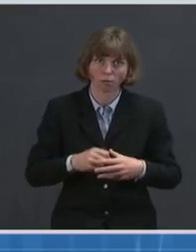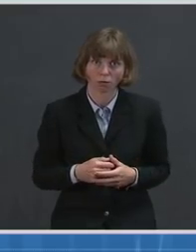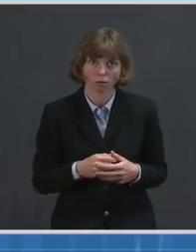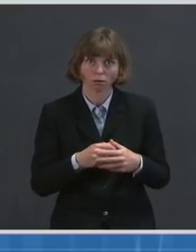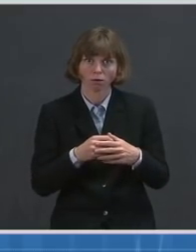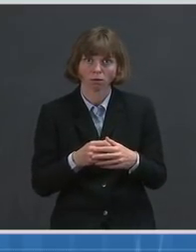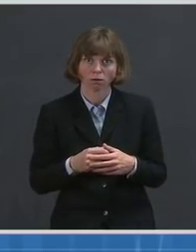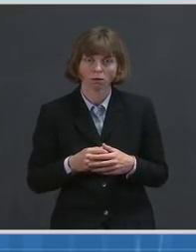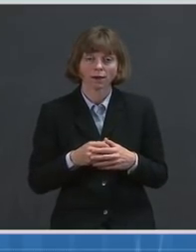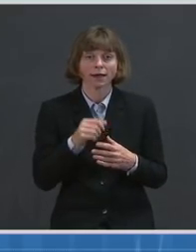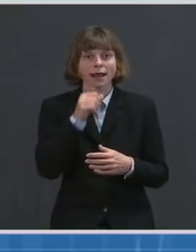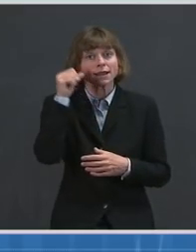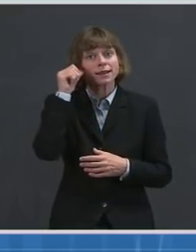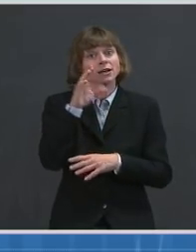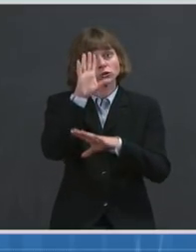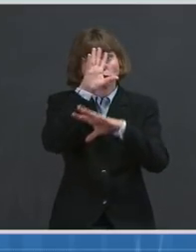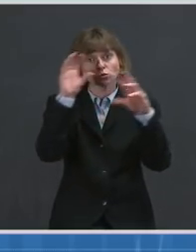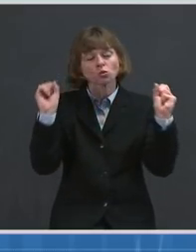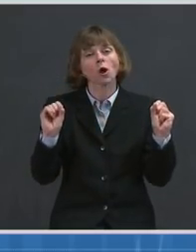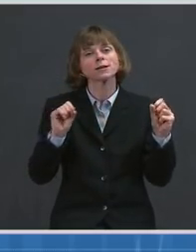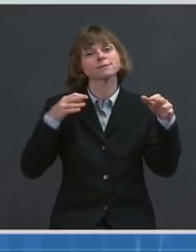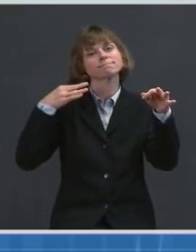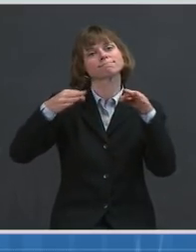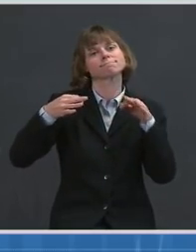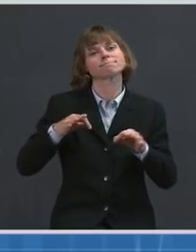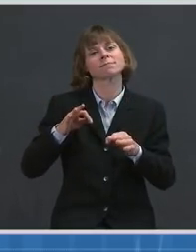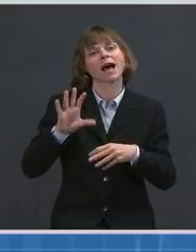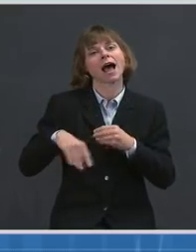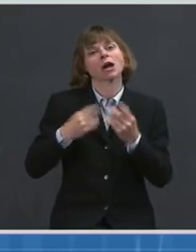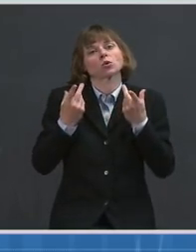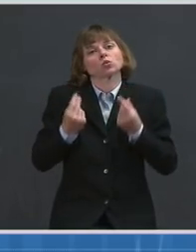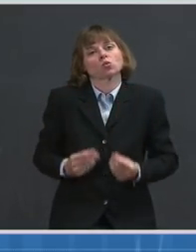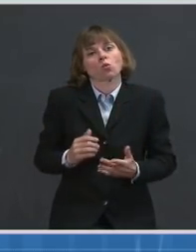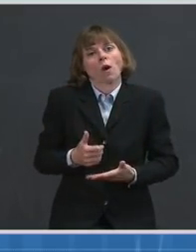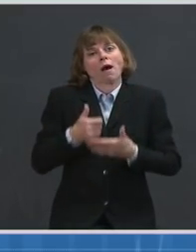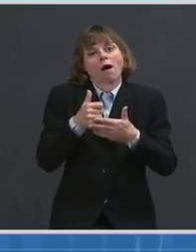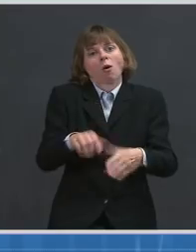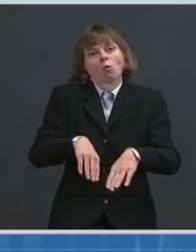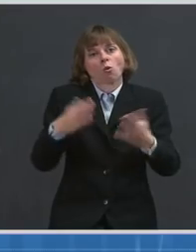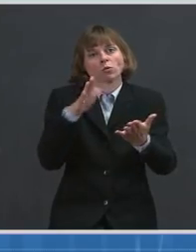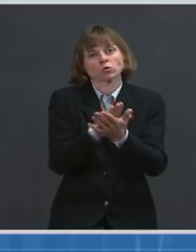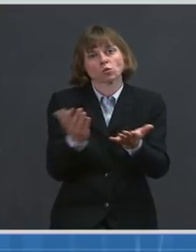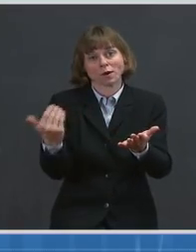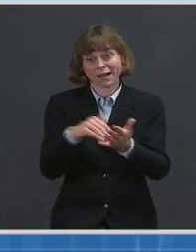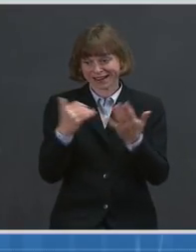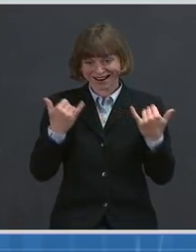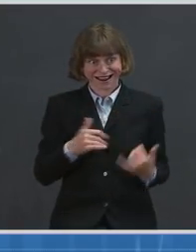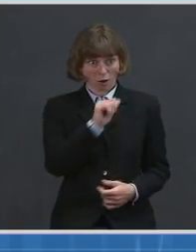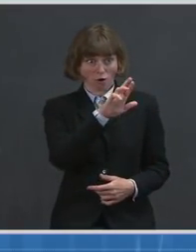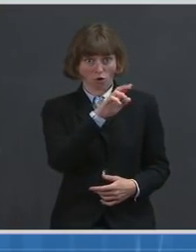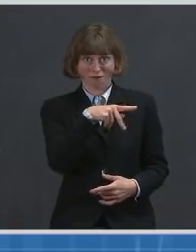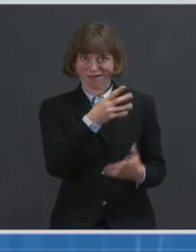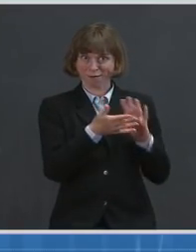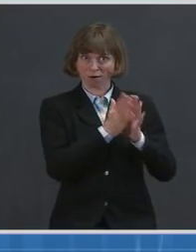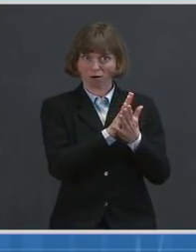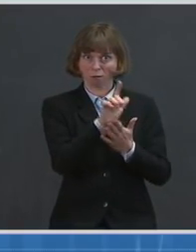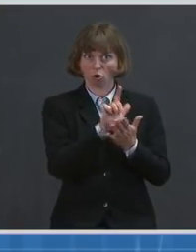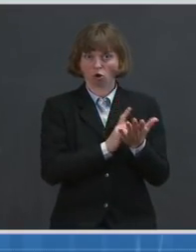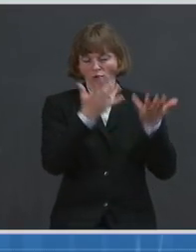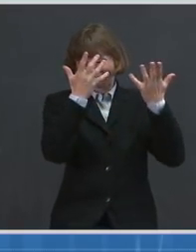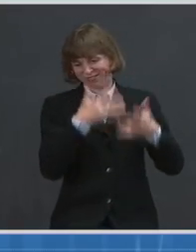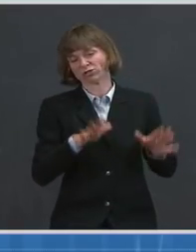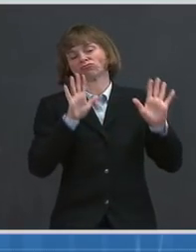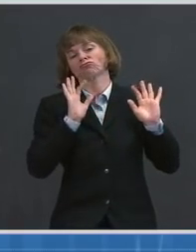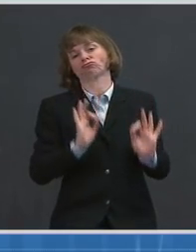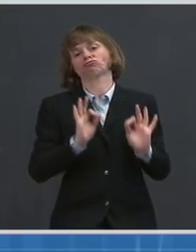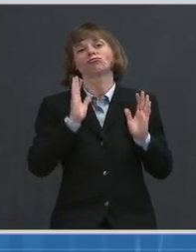in our efforts to reopen schools. Now that the American Rescue Plan is law, $130 billion will help